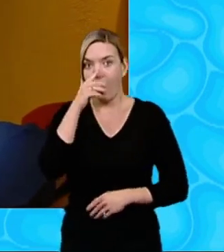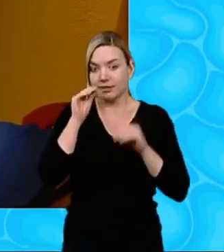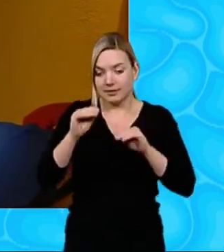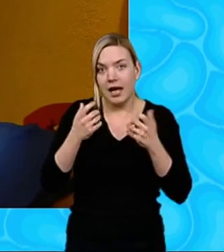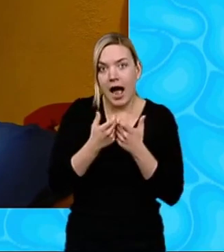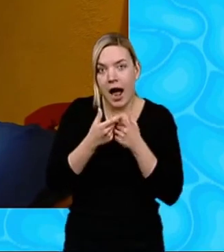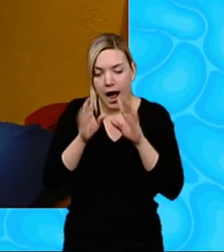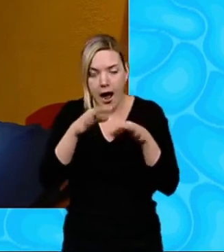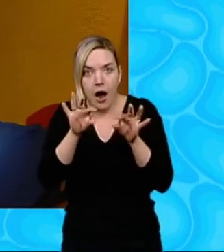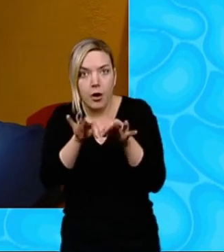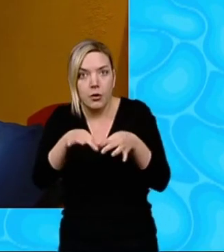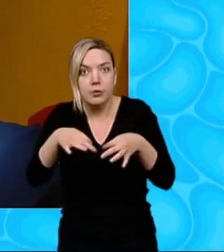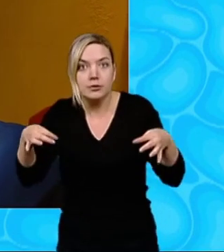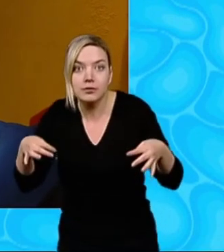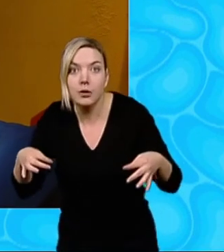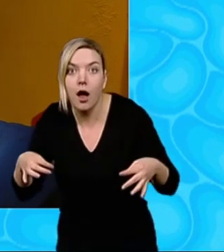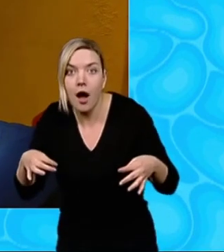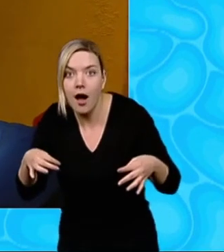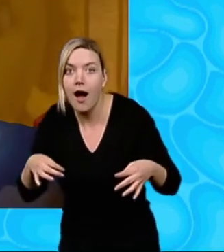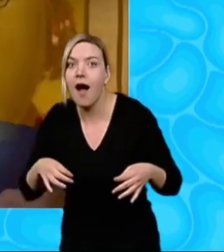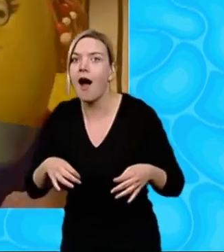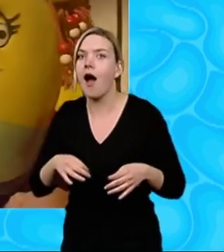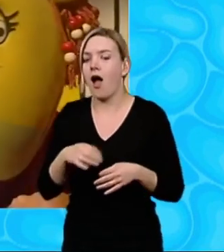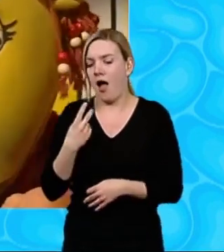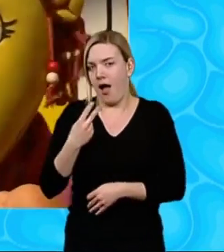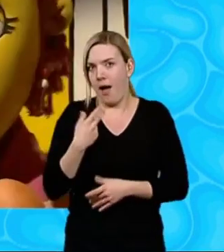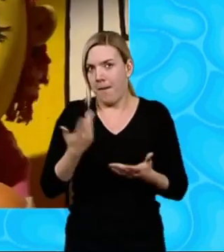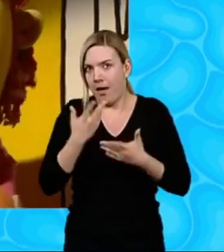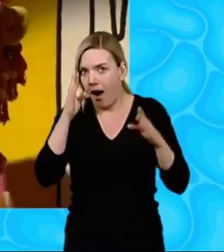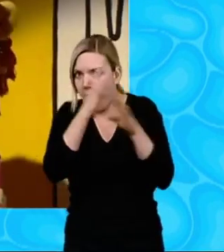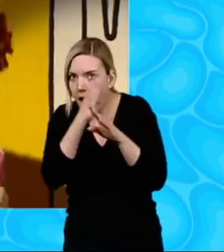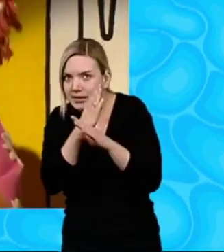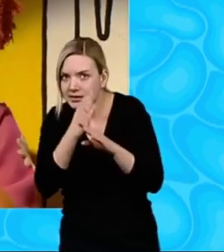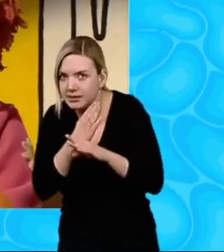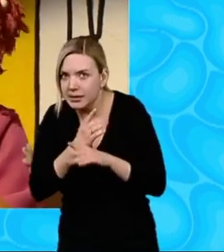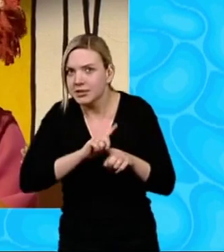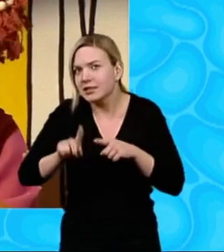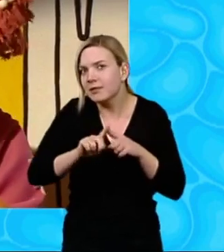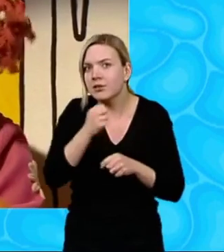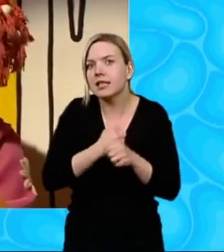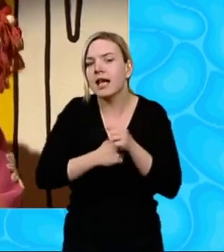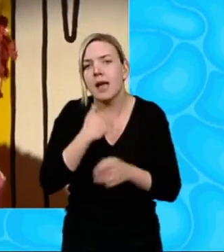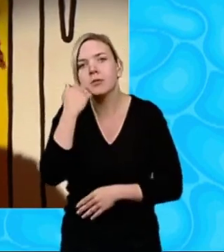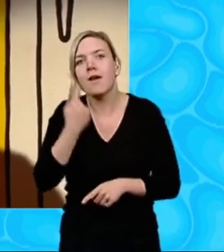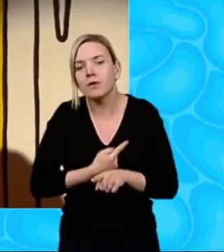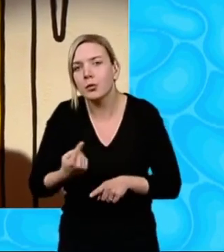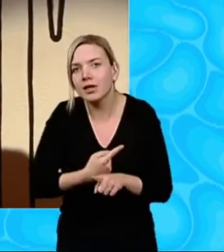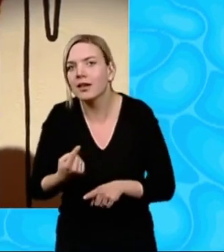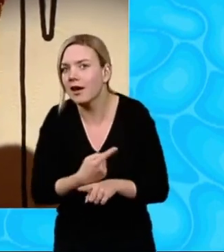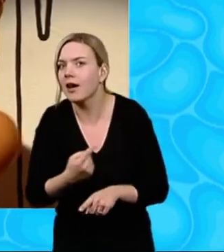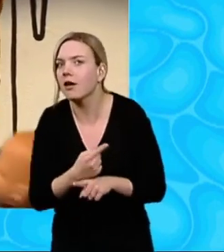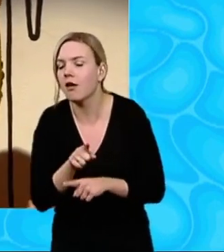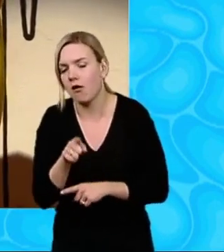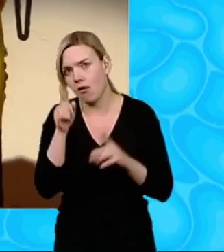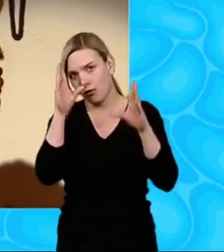tie your shoes Oh, it's like this We'll play hide and seek Different games all week Go to